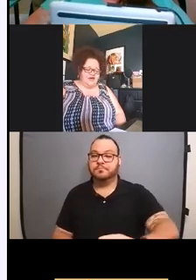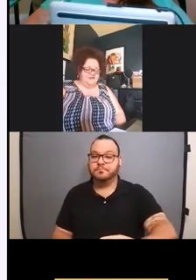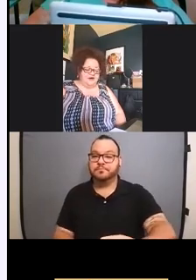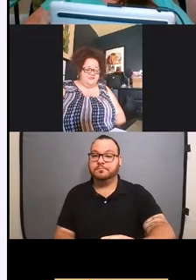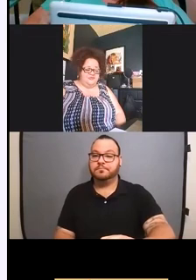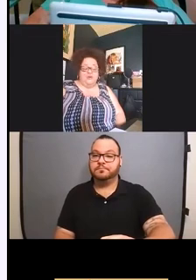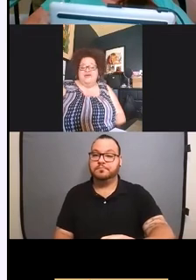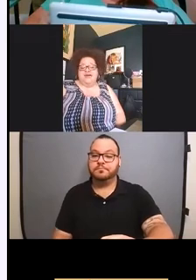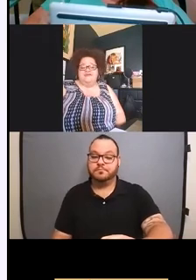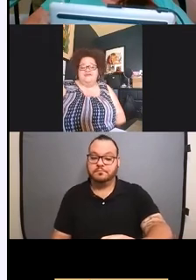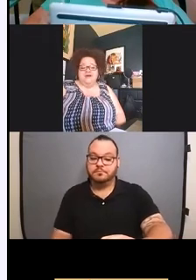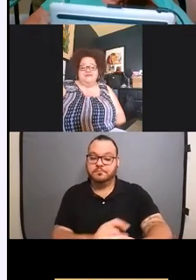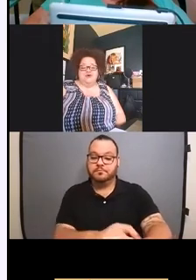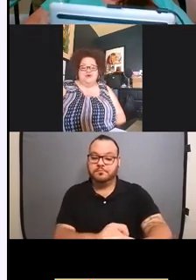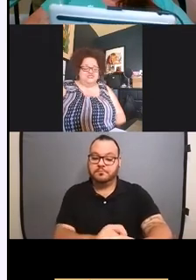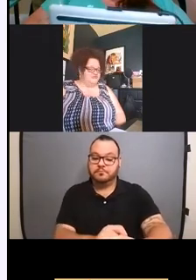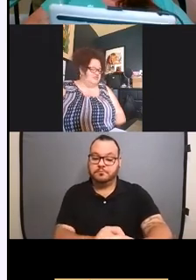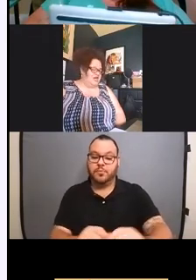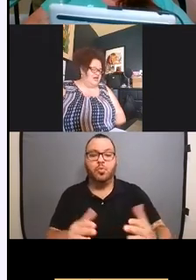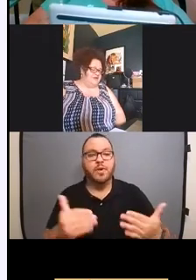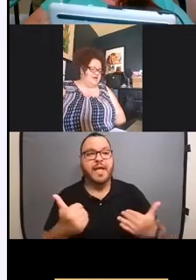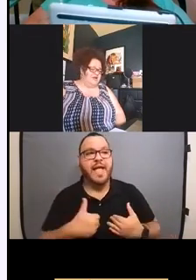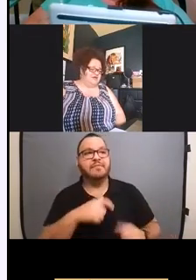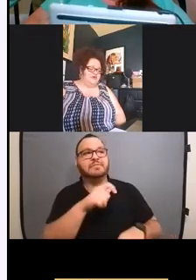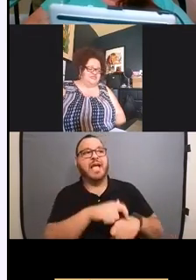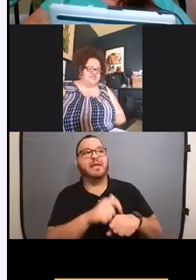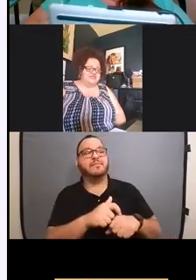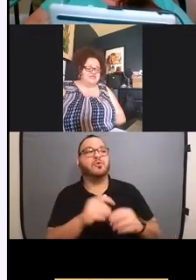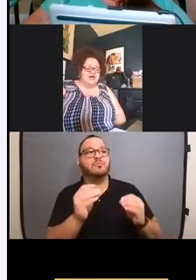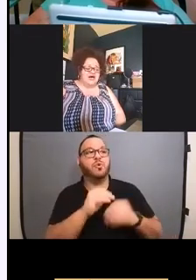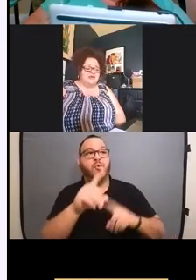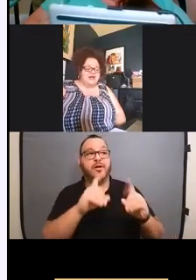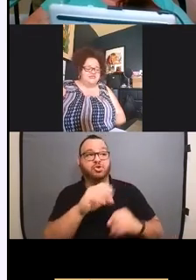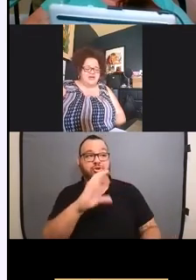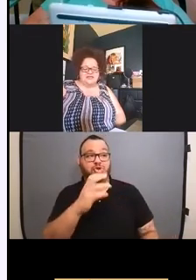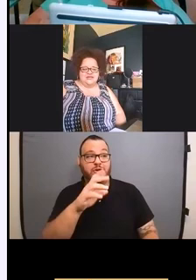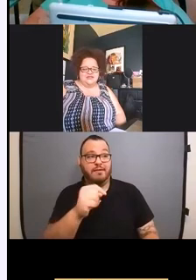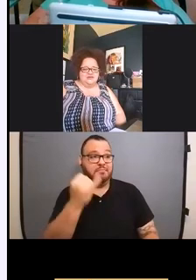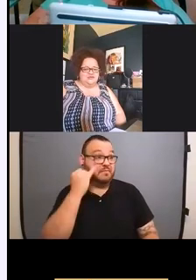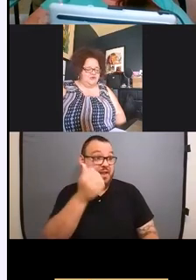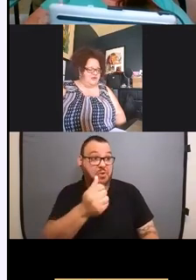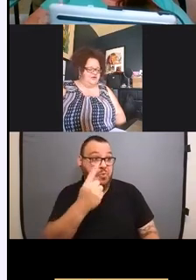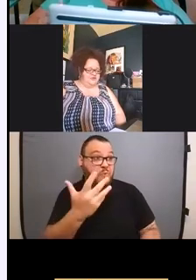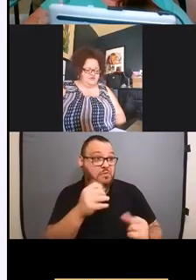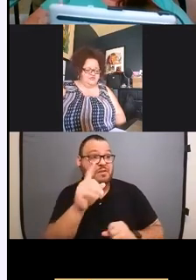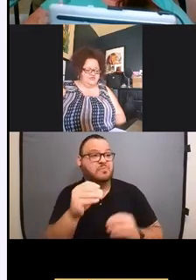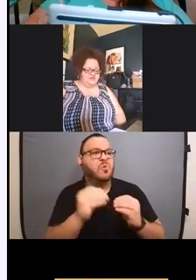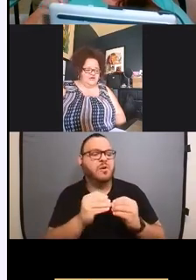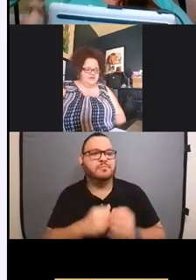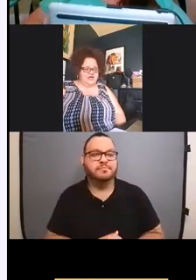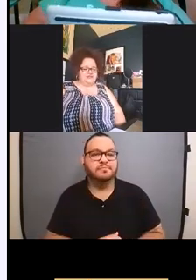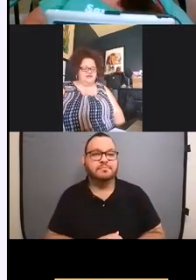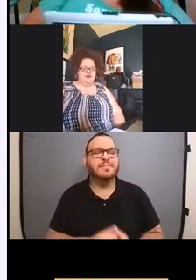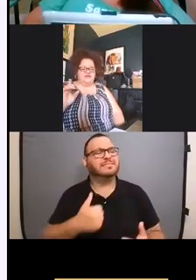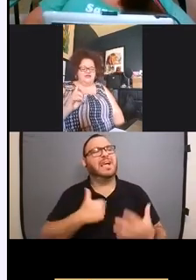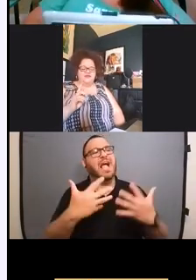We have, um, we have time for a couple more questions from the chat. If anyone has other questions, um, I just want to ask a little bit more about the question that was